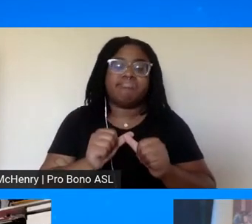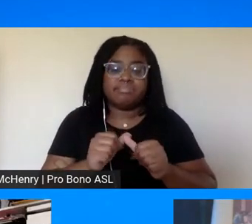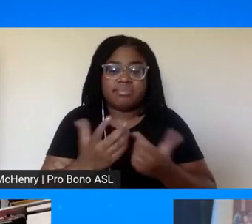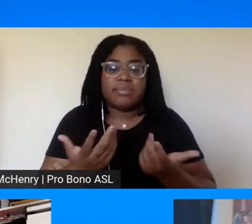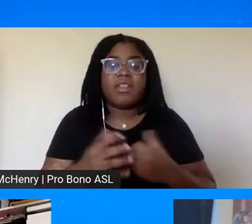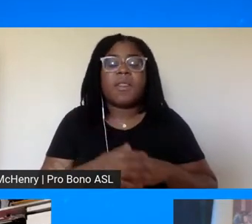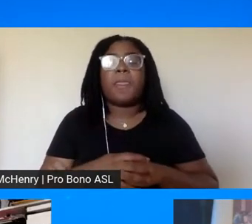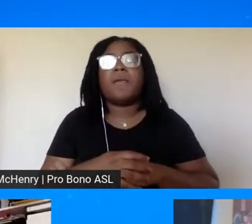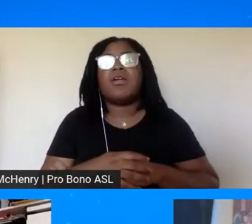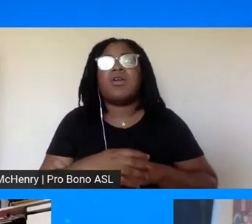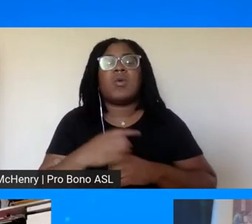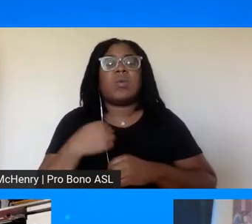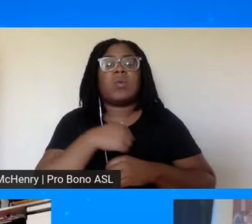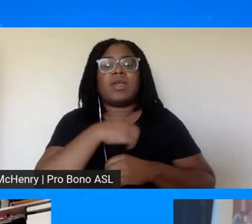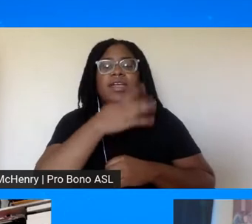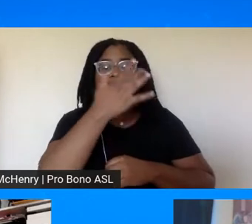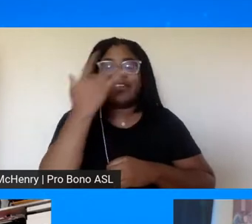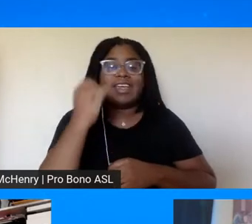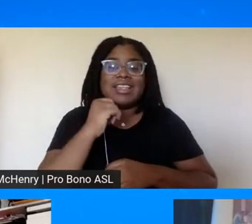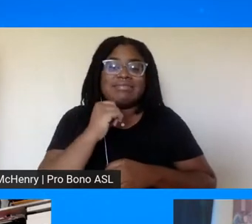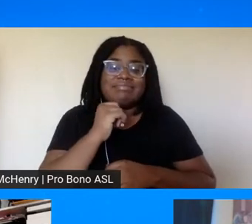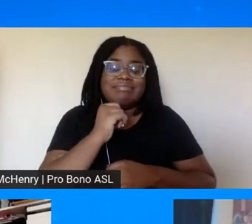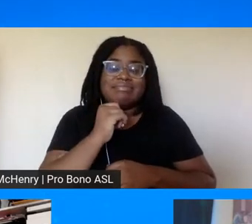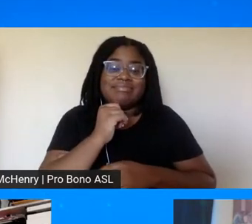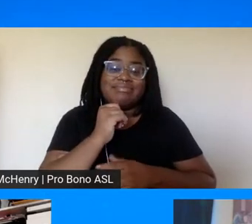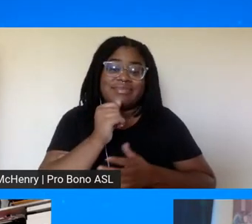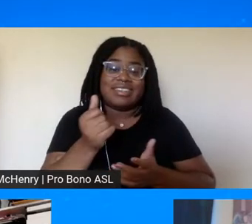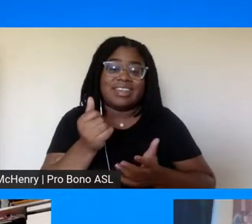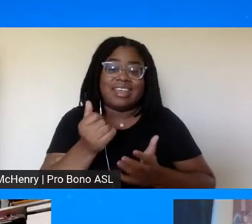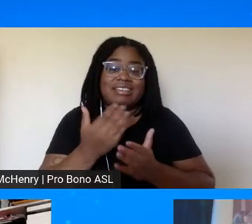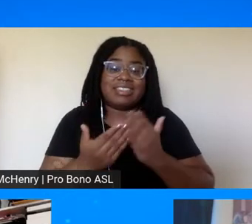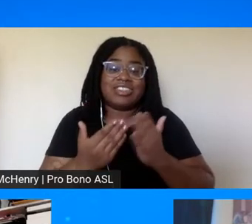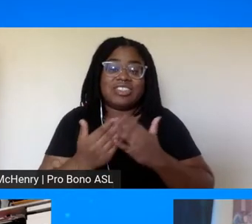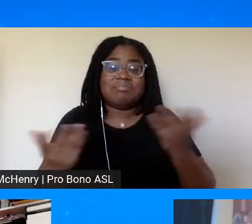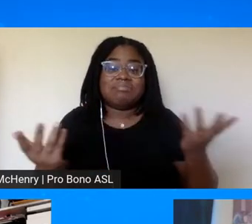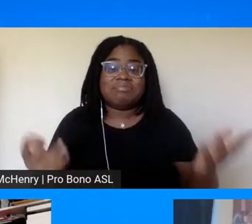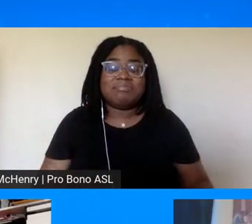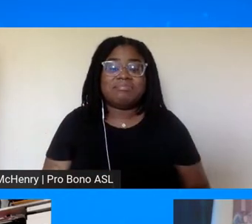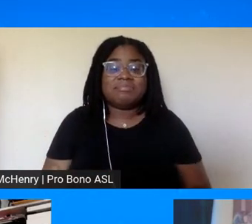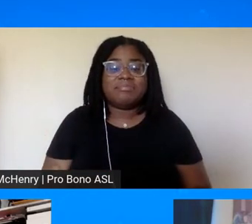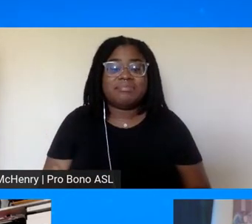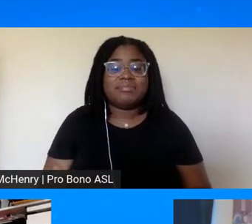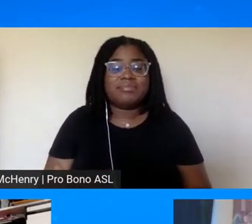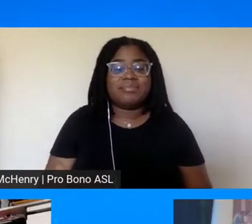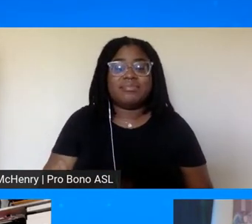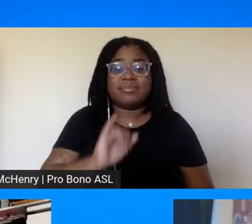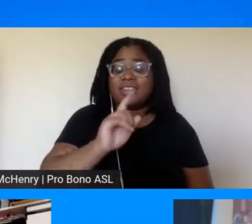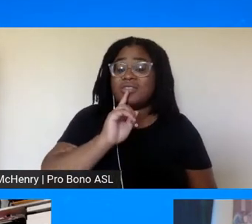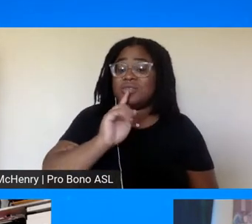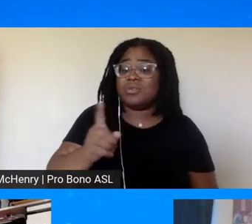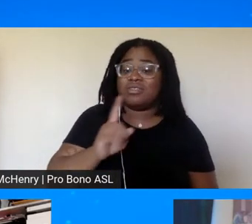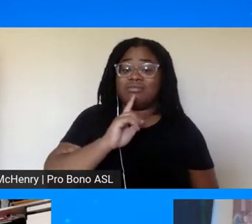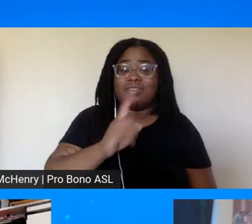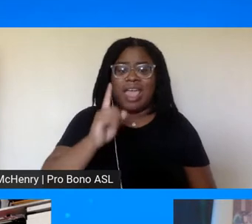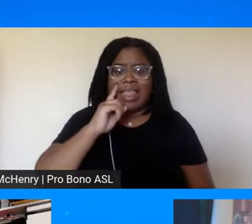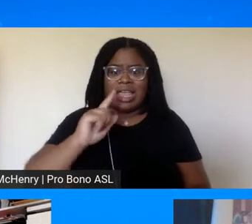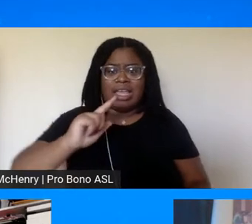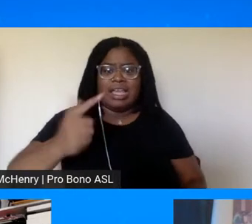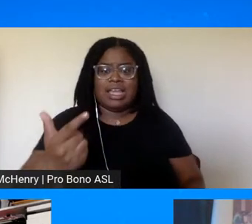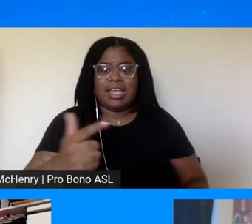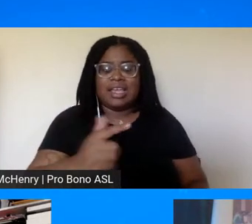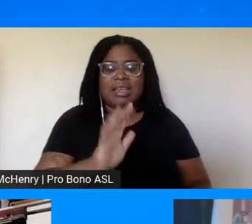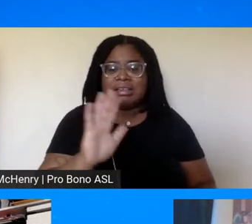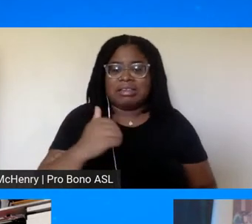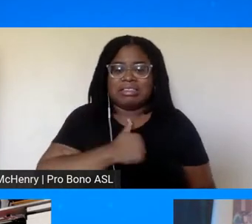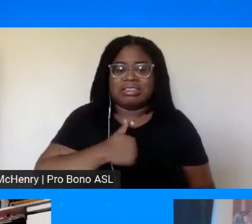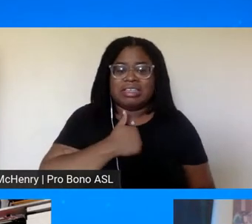And we forgot that it ain't easy. Yeah. Go ahead. That's good, Dr. King. I'm sorry. I thought you were tossing it to Dr. Graves, but you